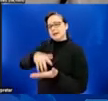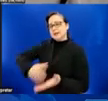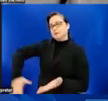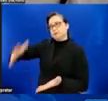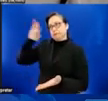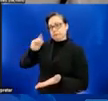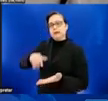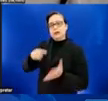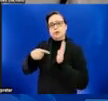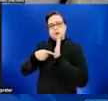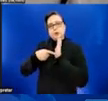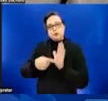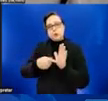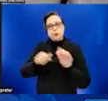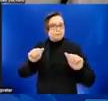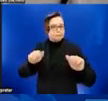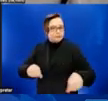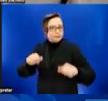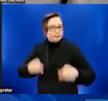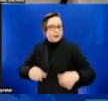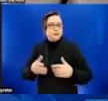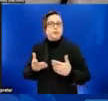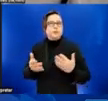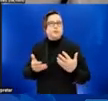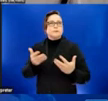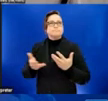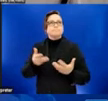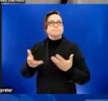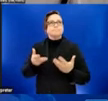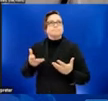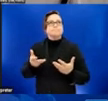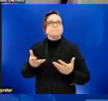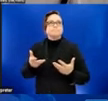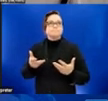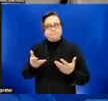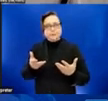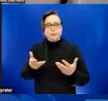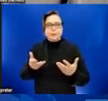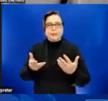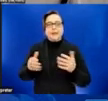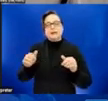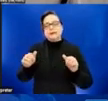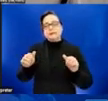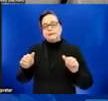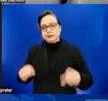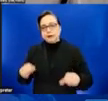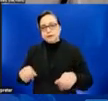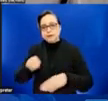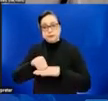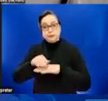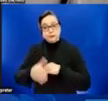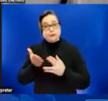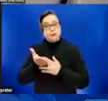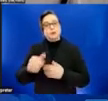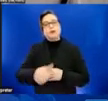raised the possibility of potential spread through other